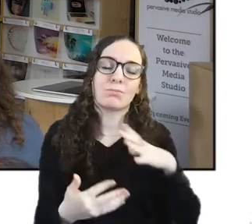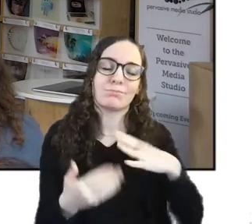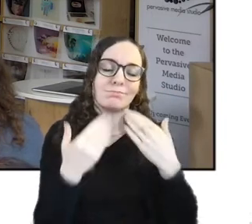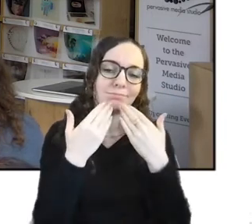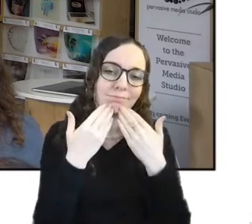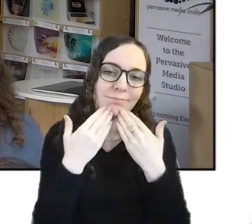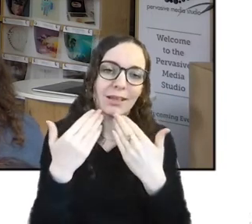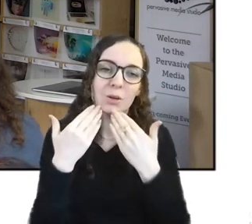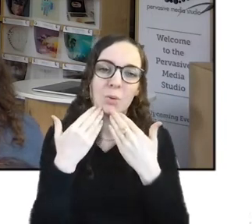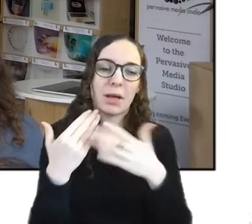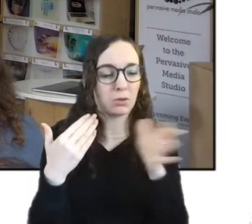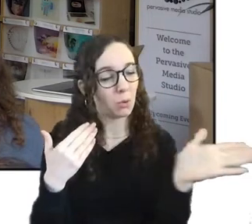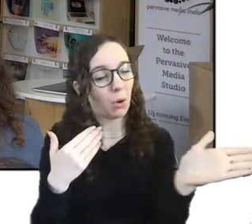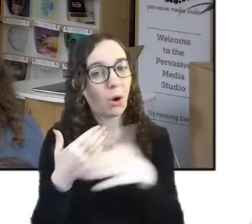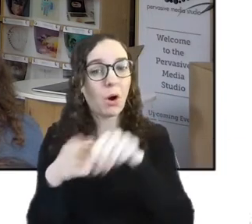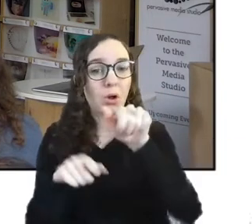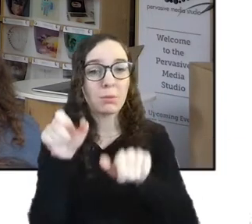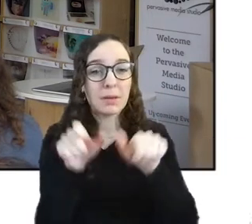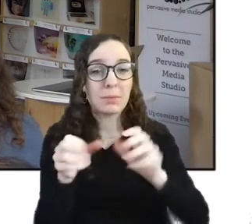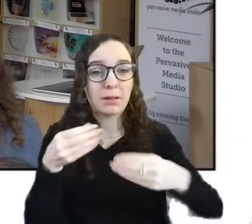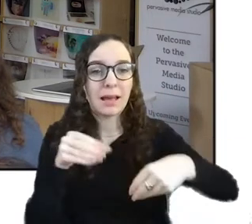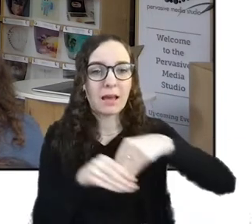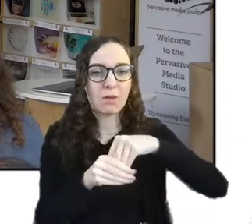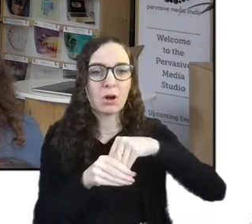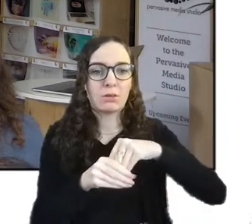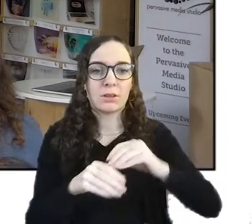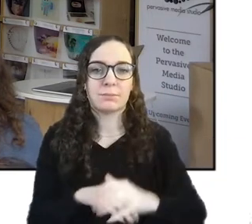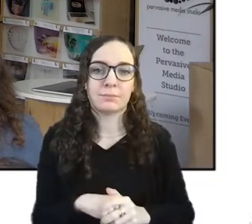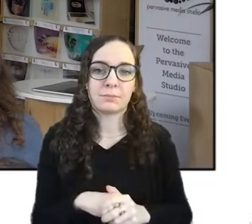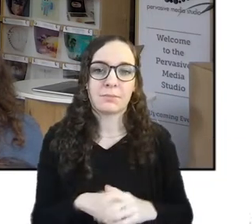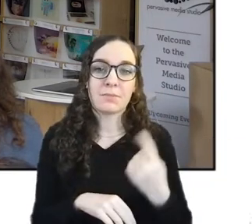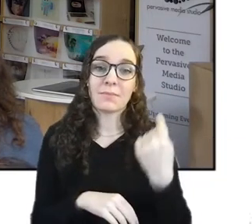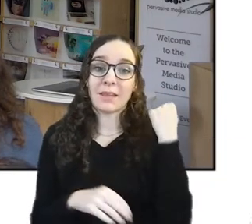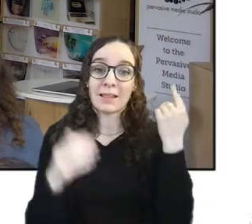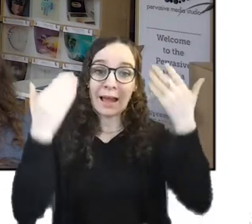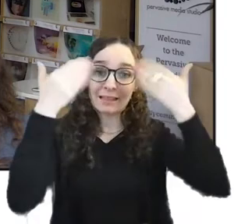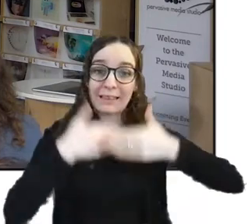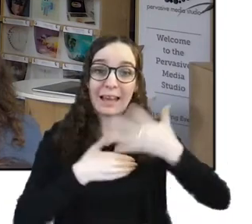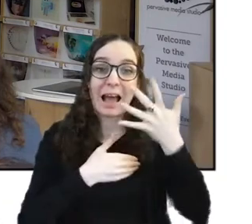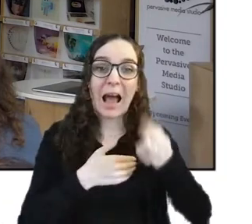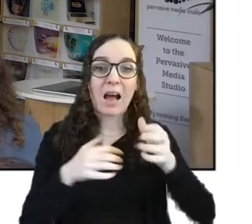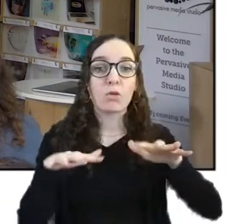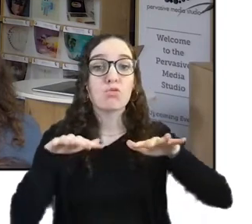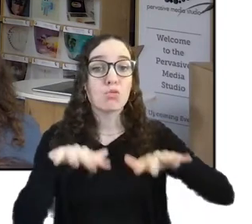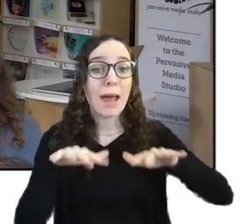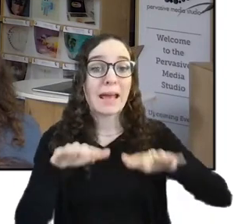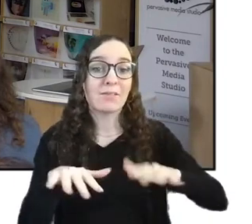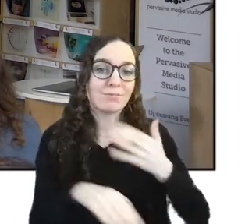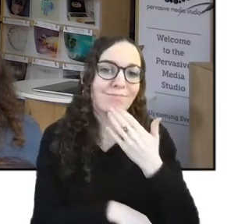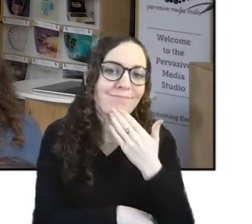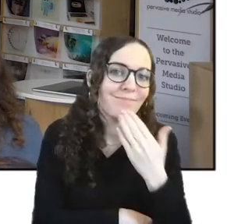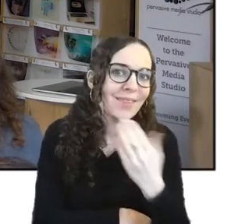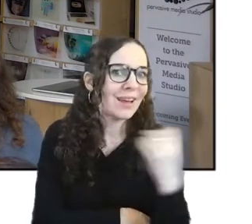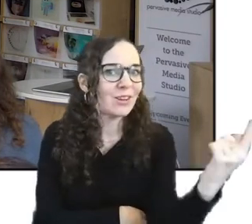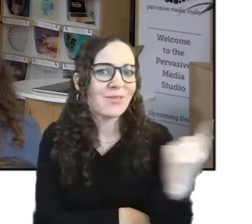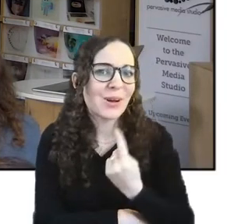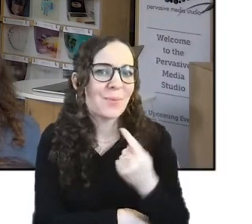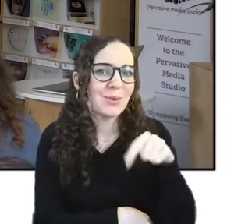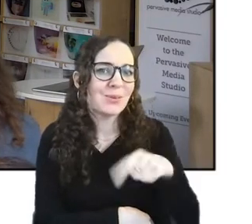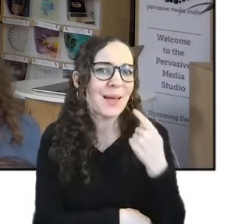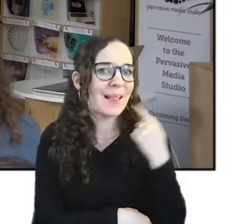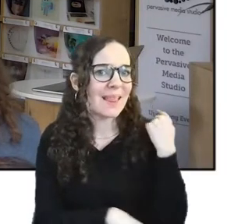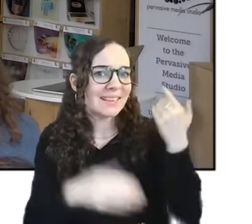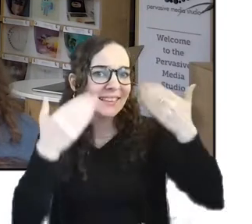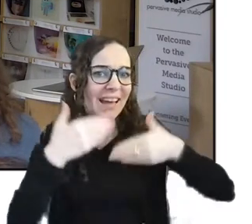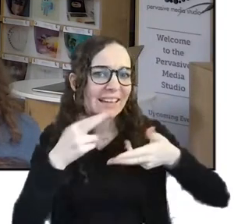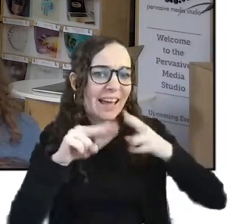for being involved last night we had an algo rave and thank you for coming to that as well. So basically our mission is to